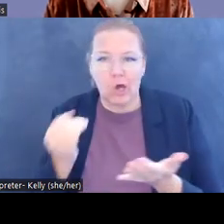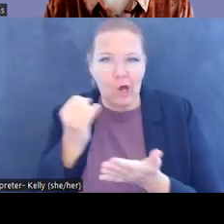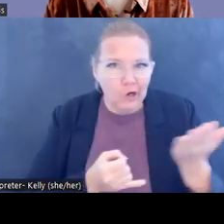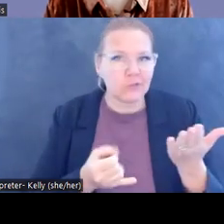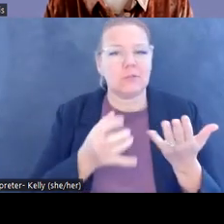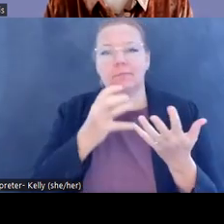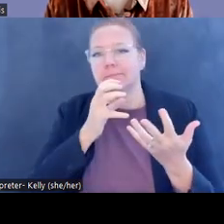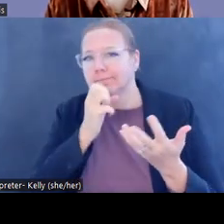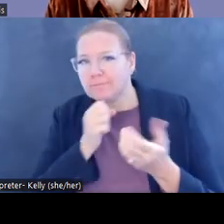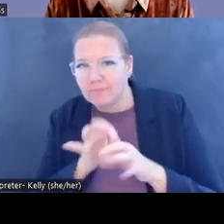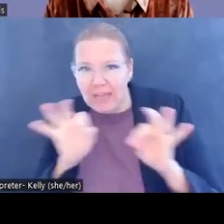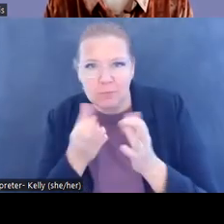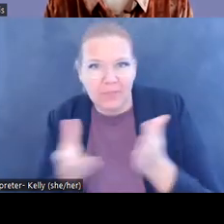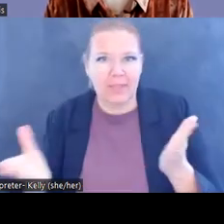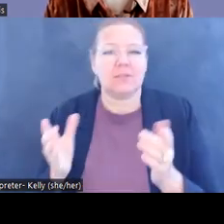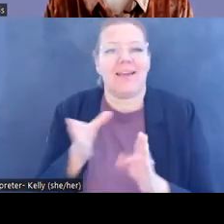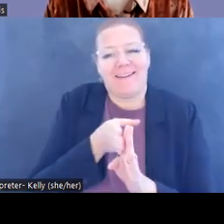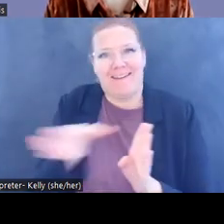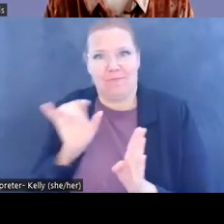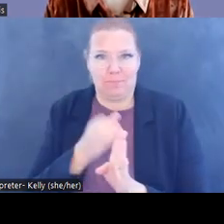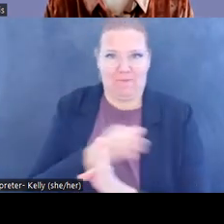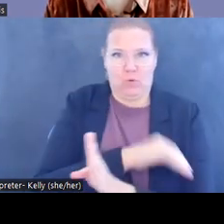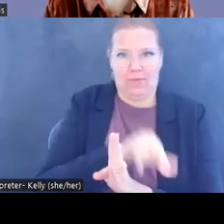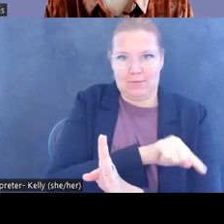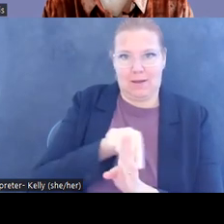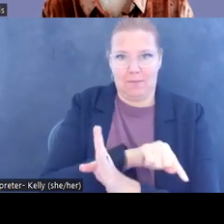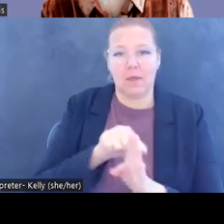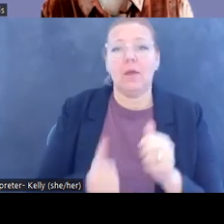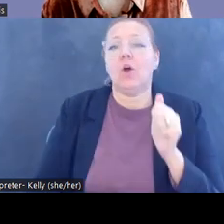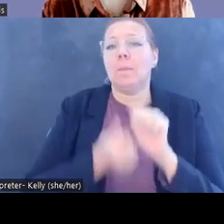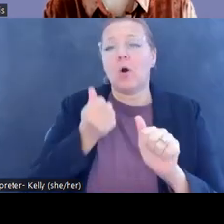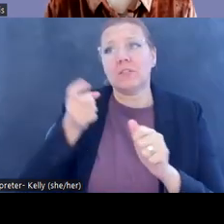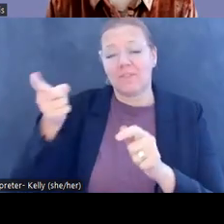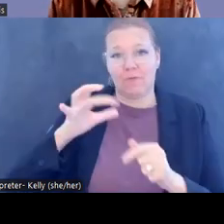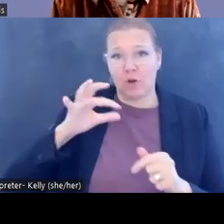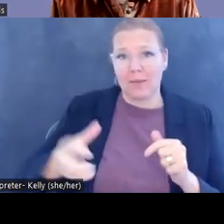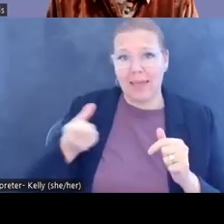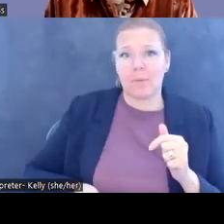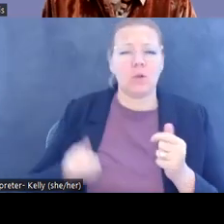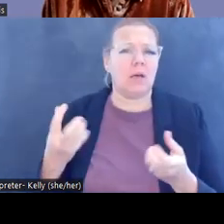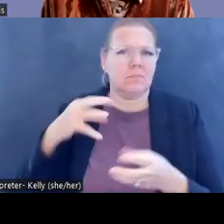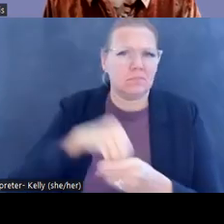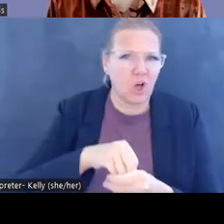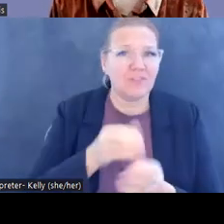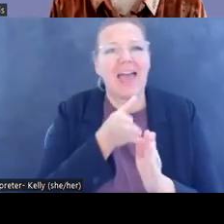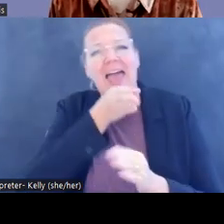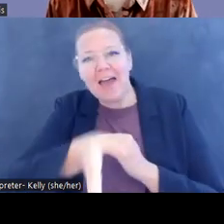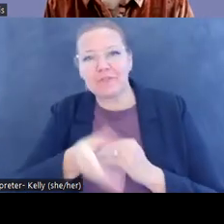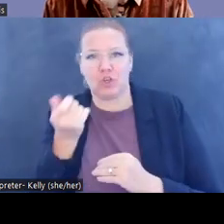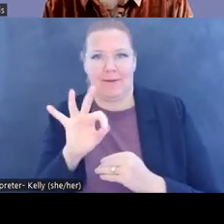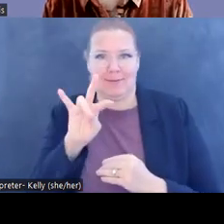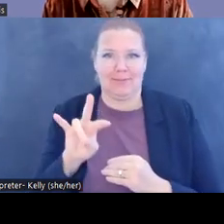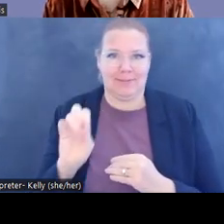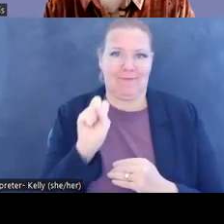by and large, most of the looted antiquities from Cambodia entered the market after 1970. And so,